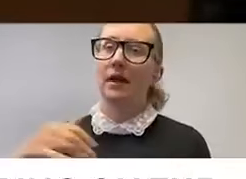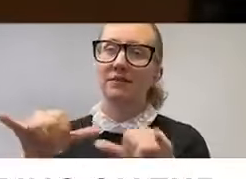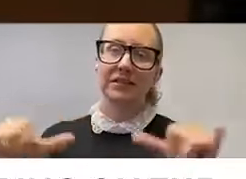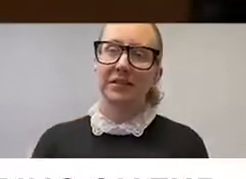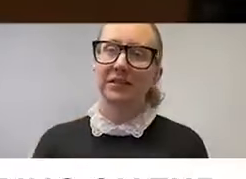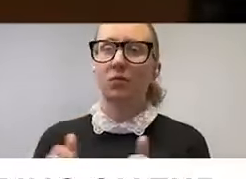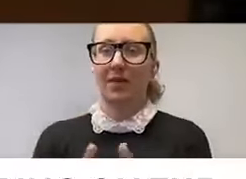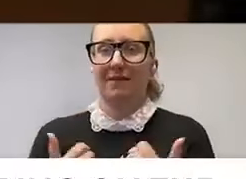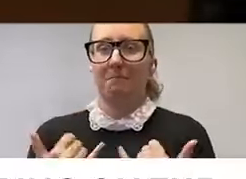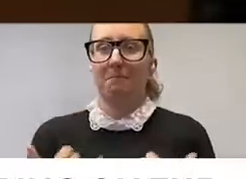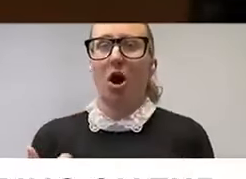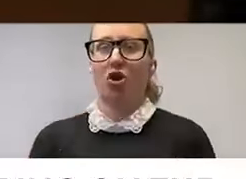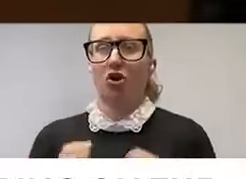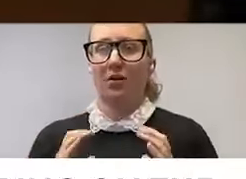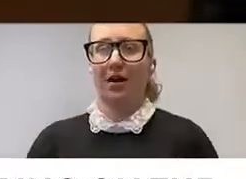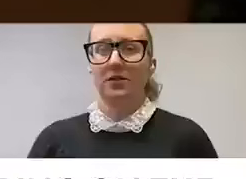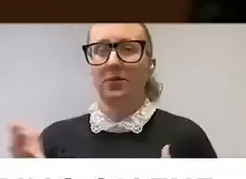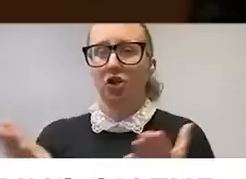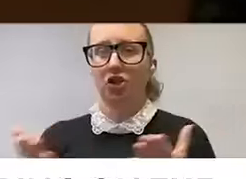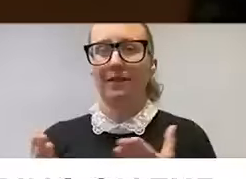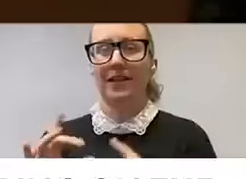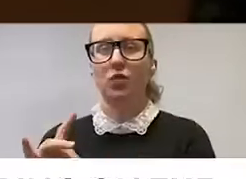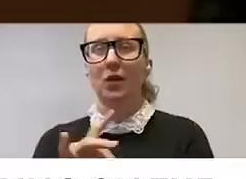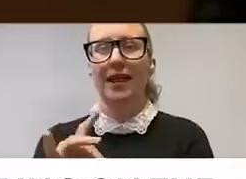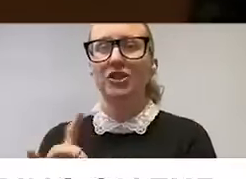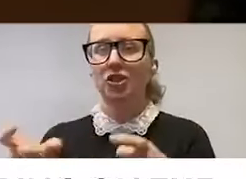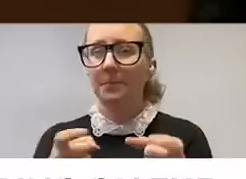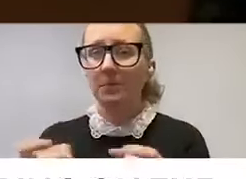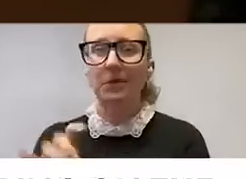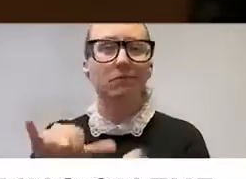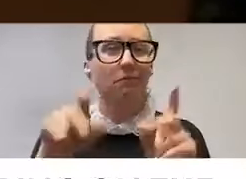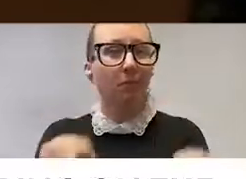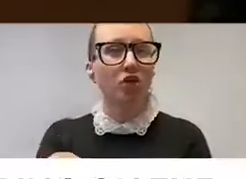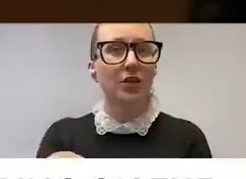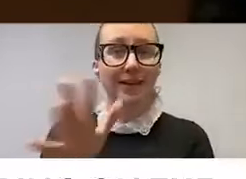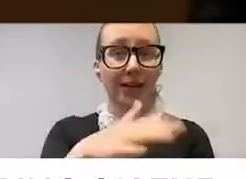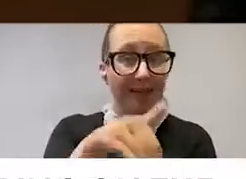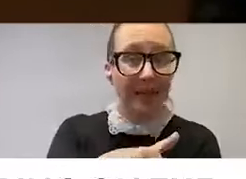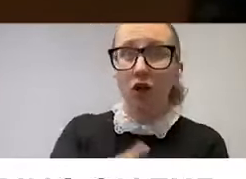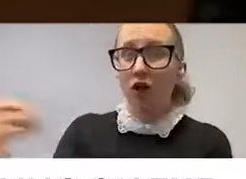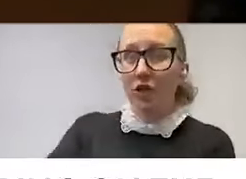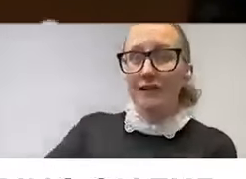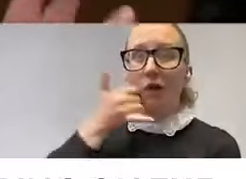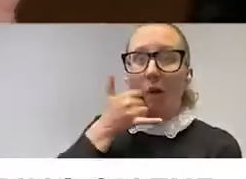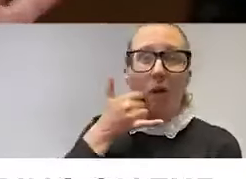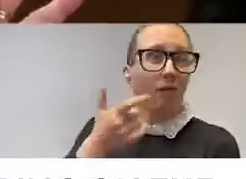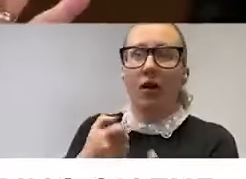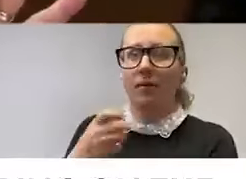customer relations management. So when that person in the telecenter gets a call from Mr. O'Malley,